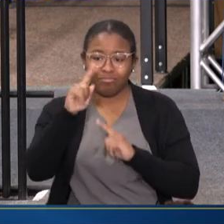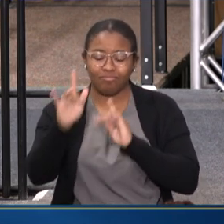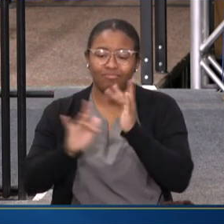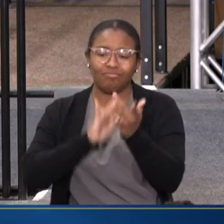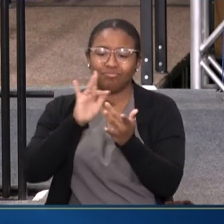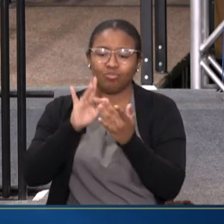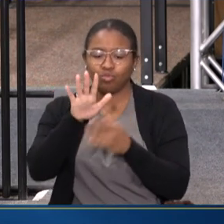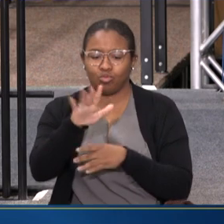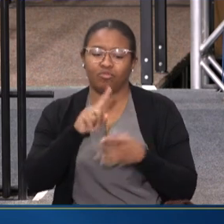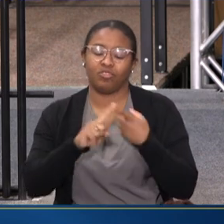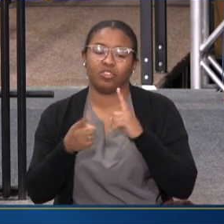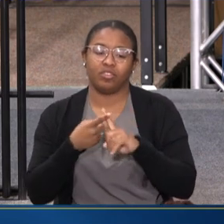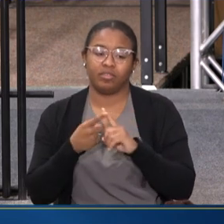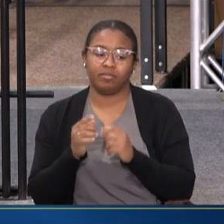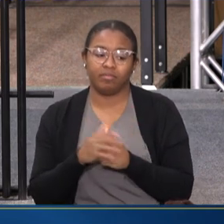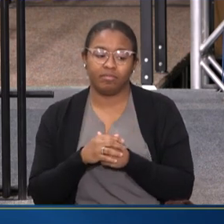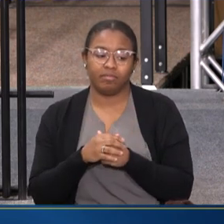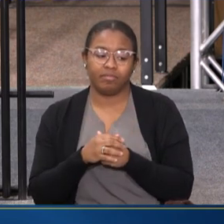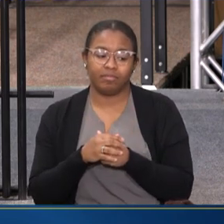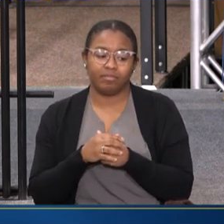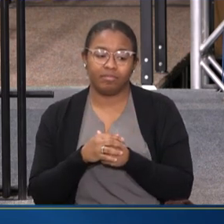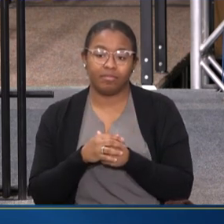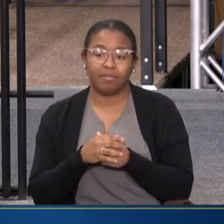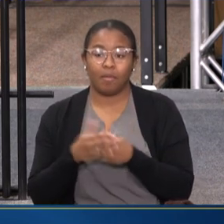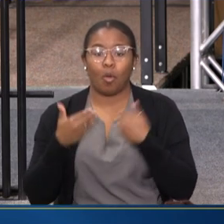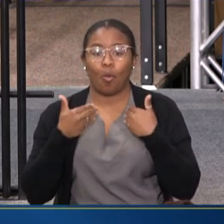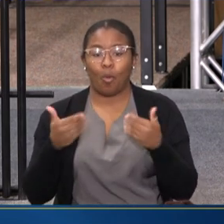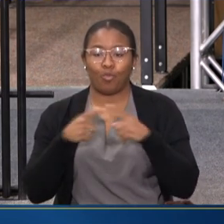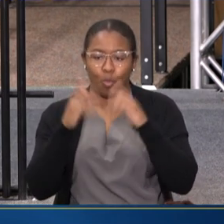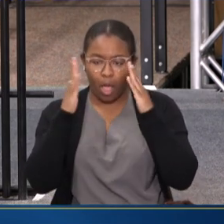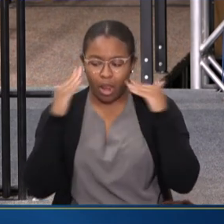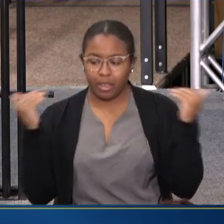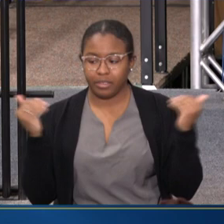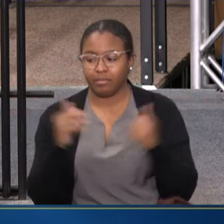TO A FRIEND. WELCOME TO HALLAND.